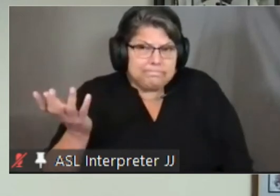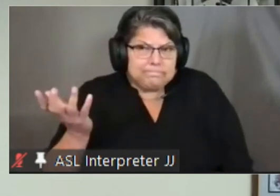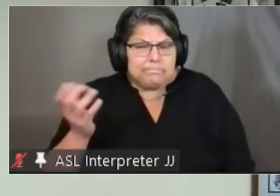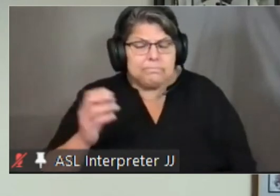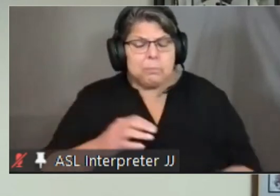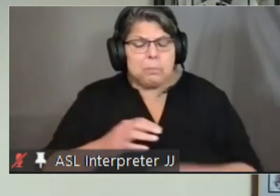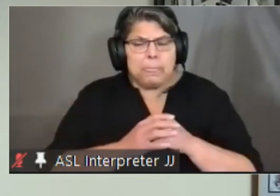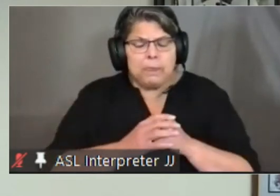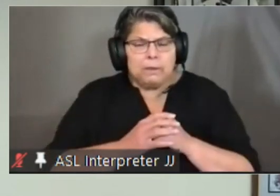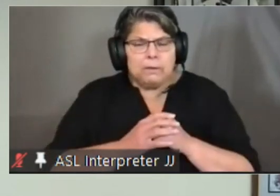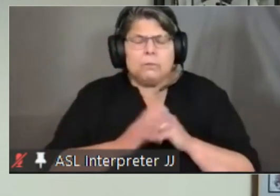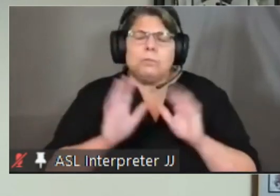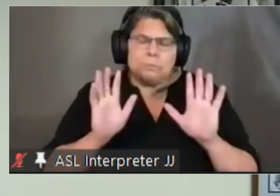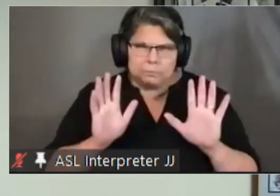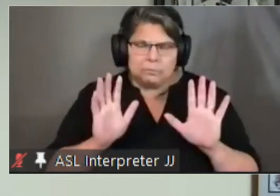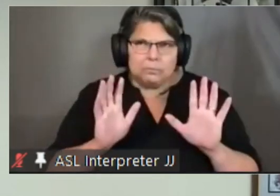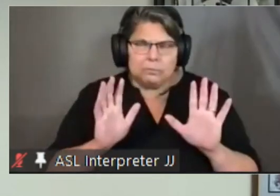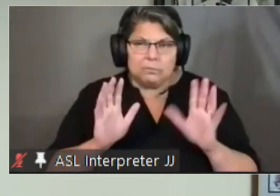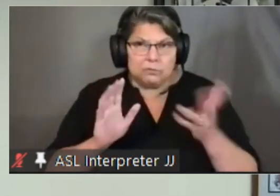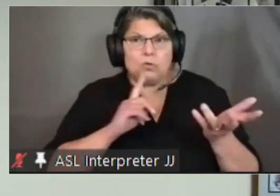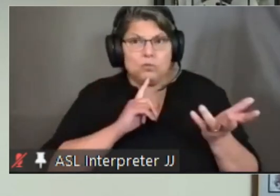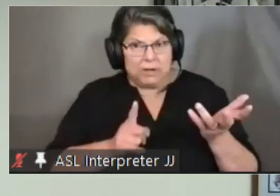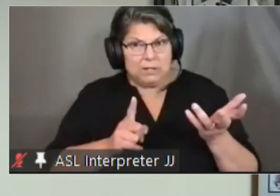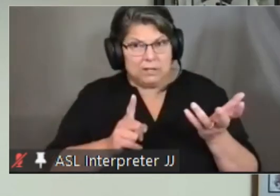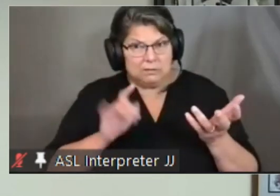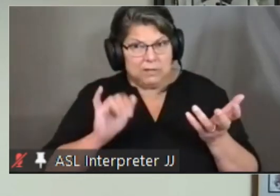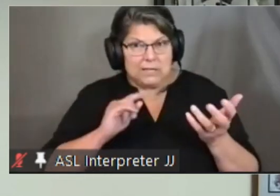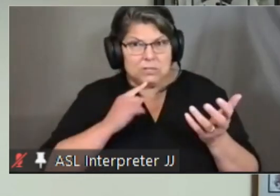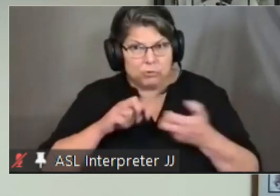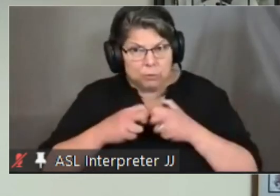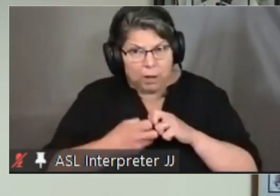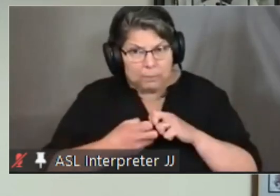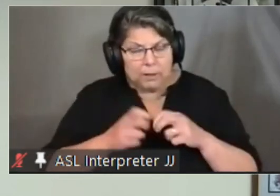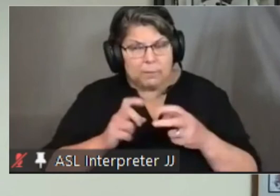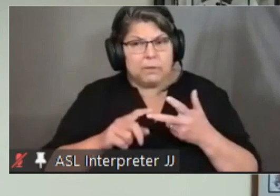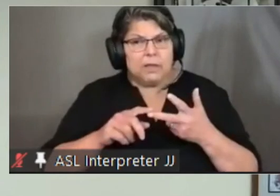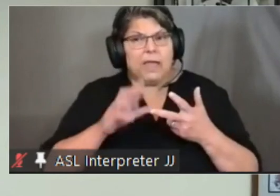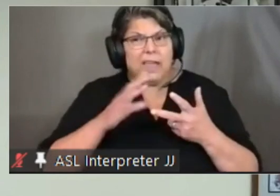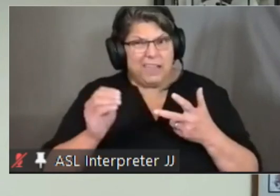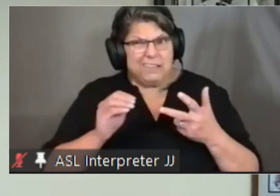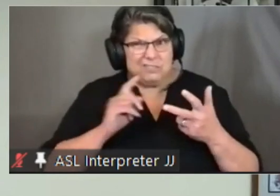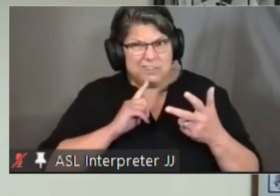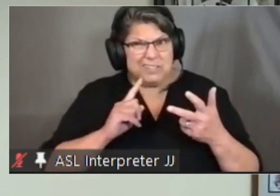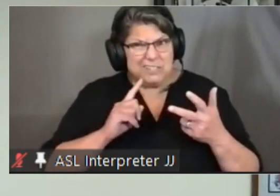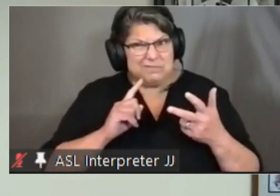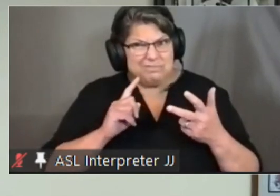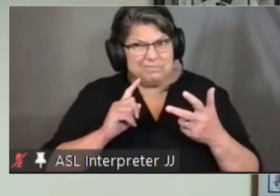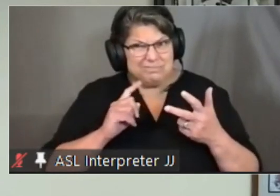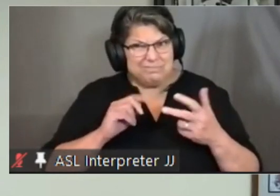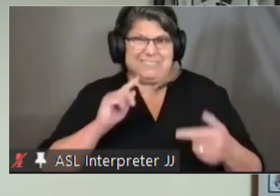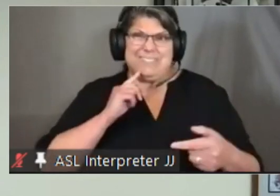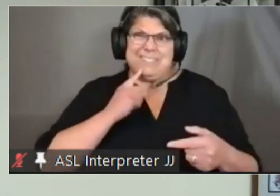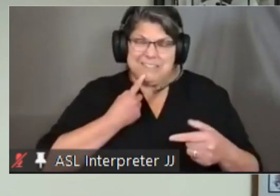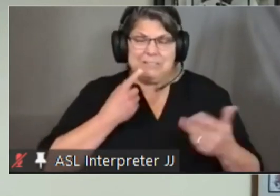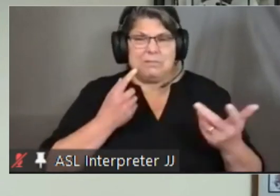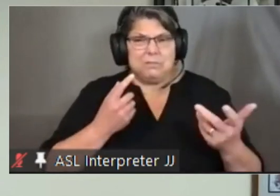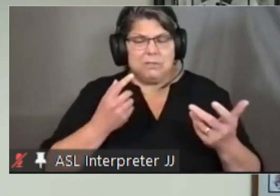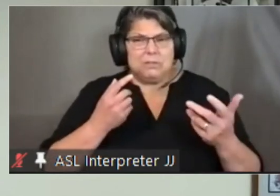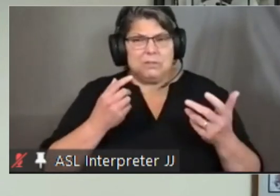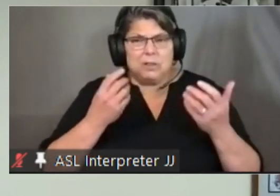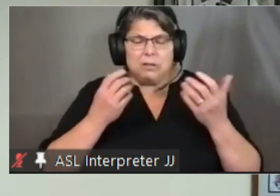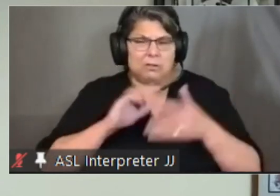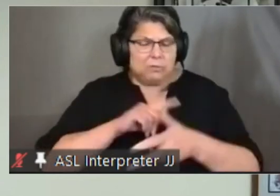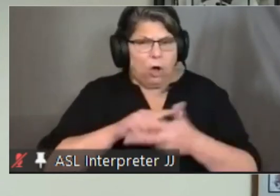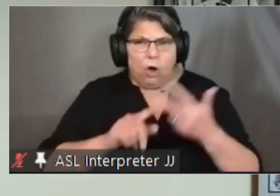is that first of all does it exist and second of all is it significant i mean all of the treatments that we have are